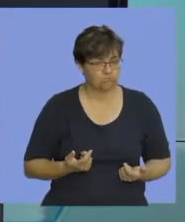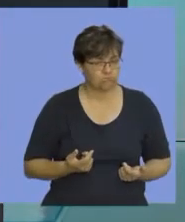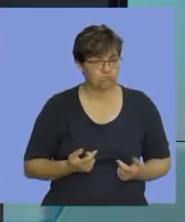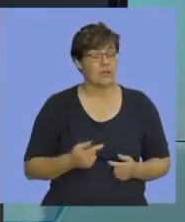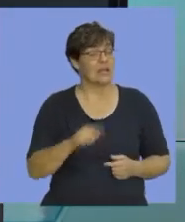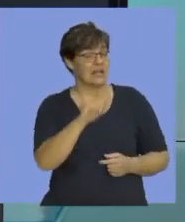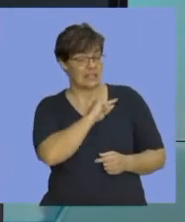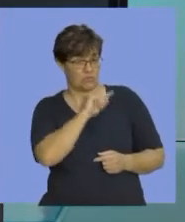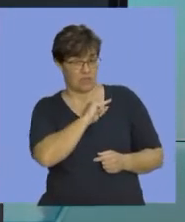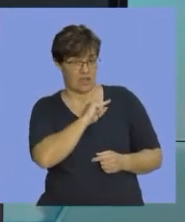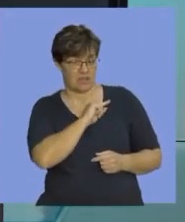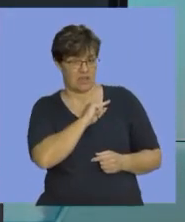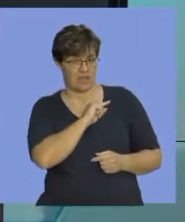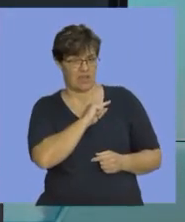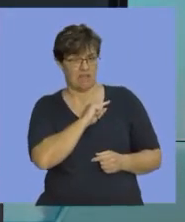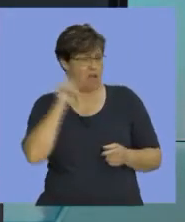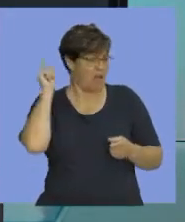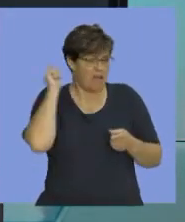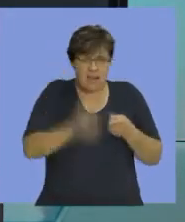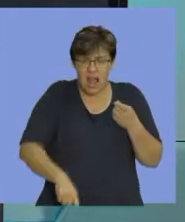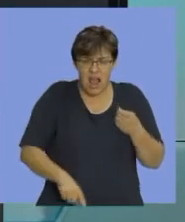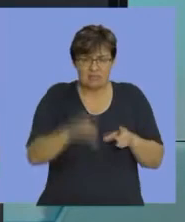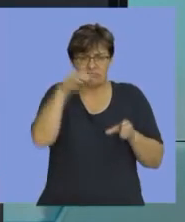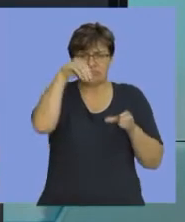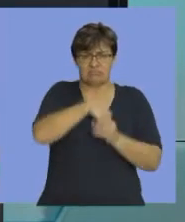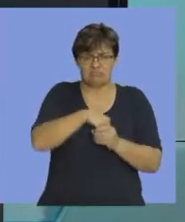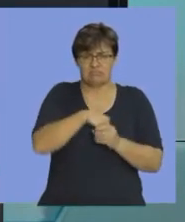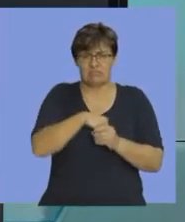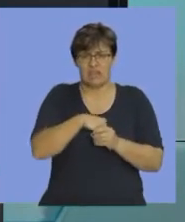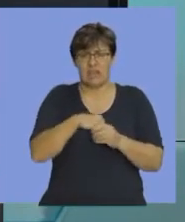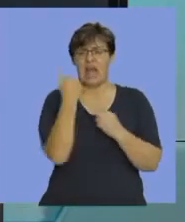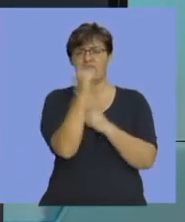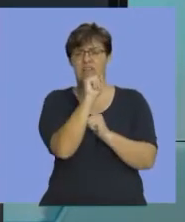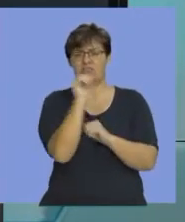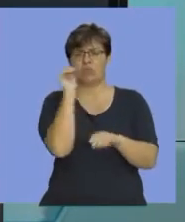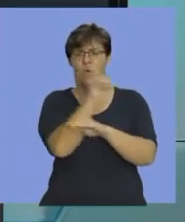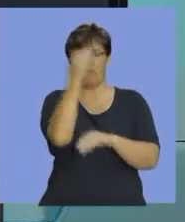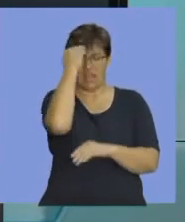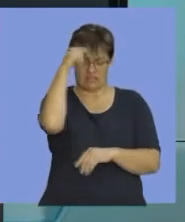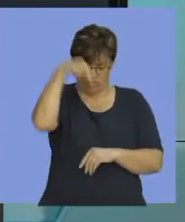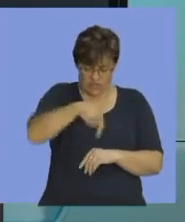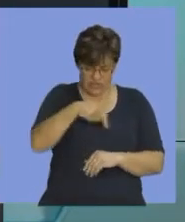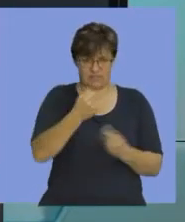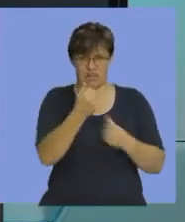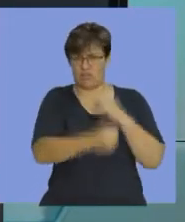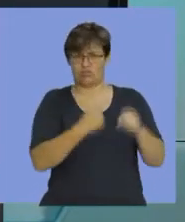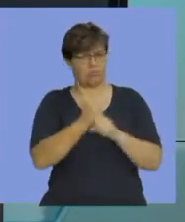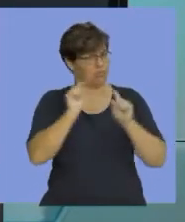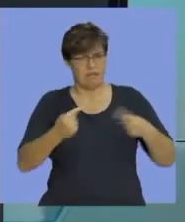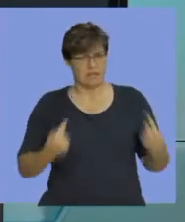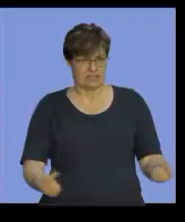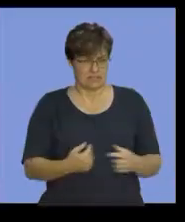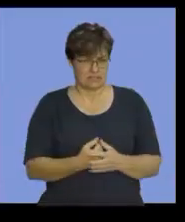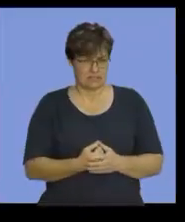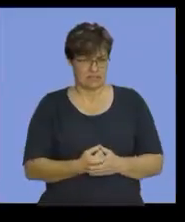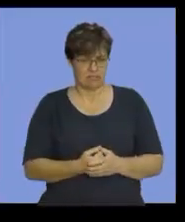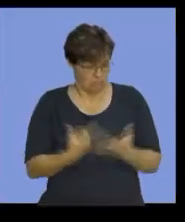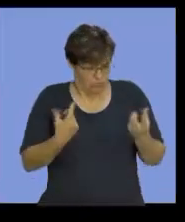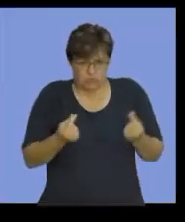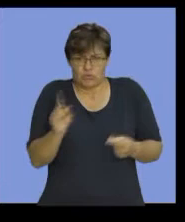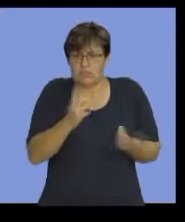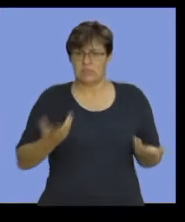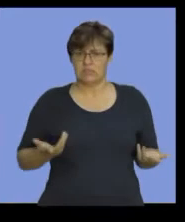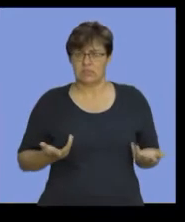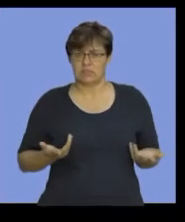Therefore, it cannot be part of my factory overheads for this financial year. So what do I do with it?